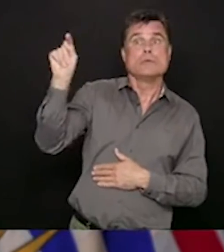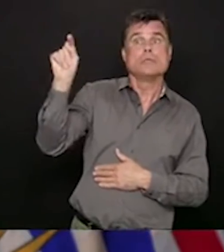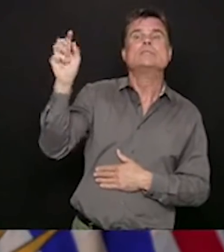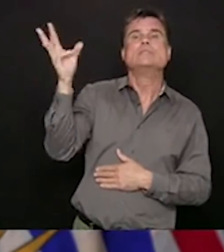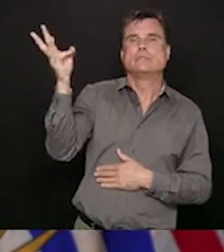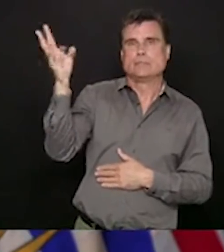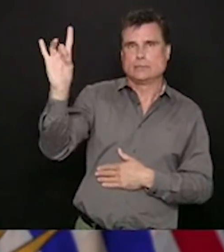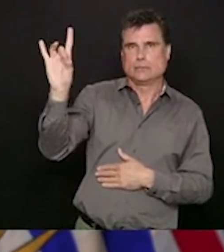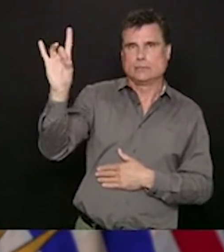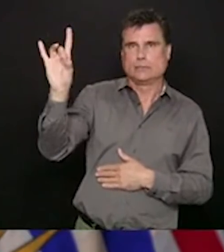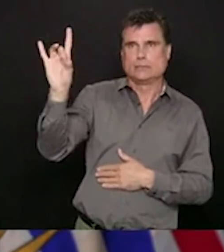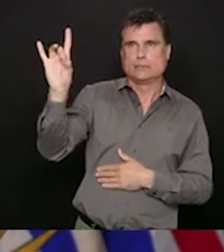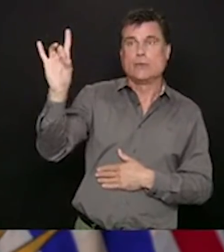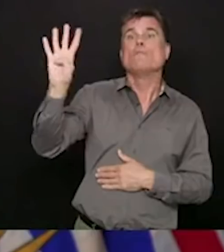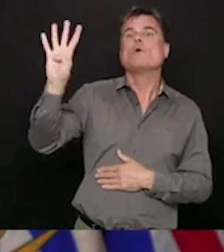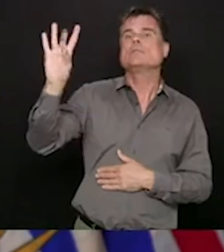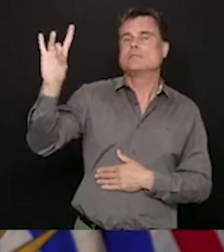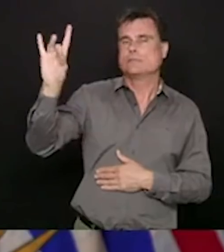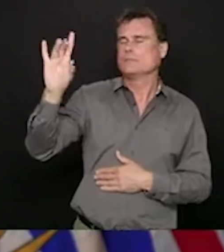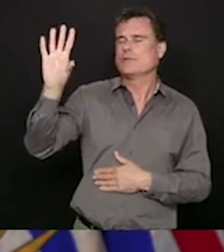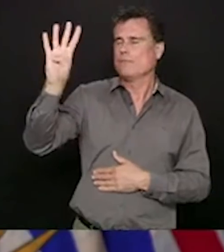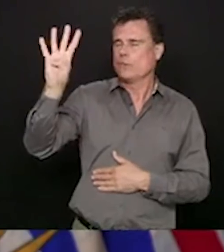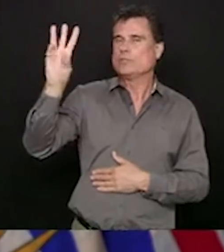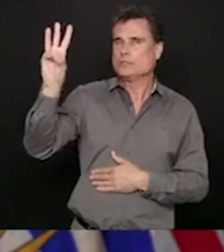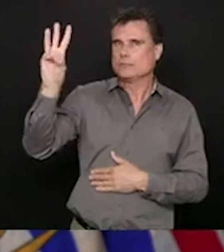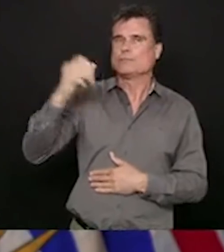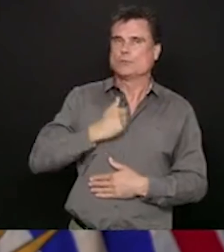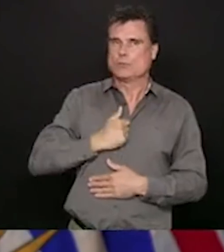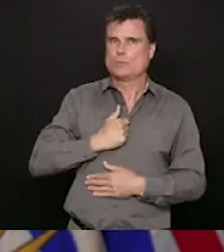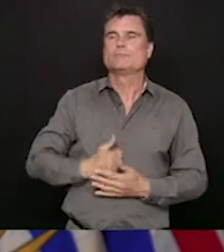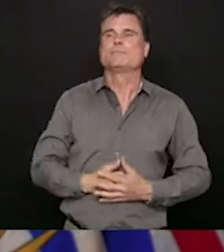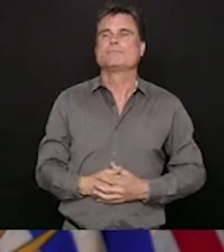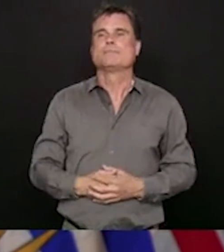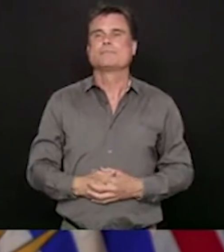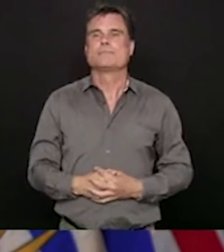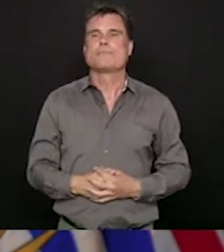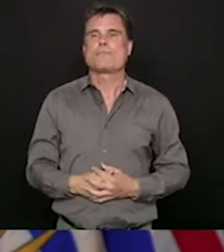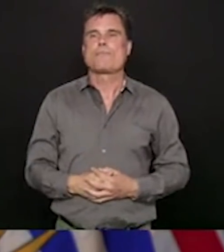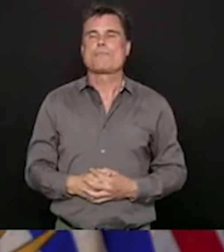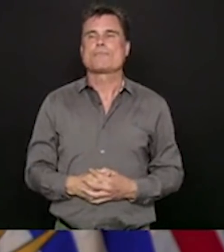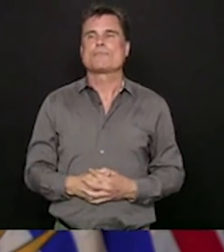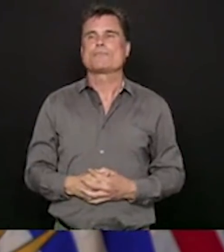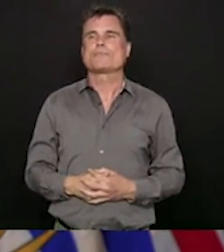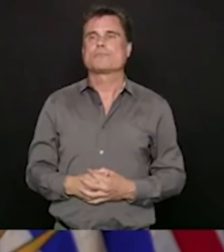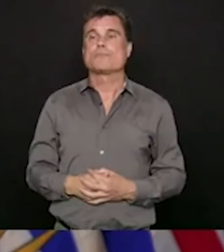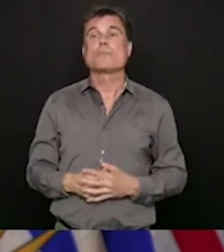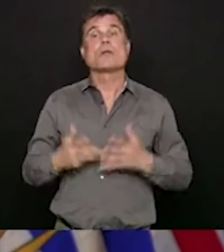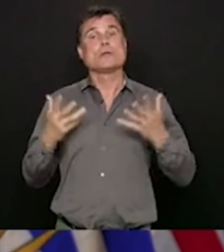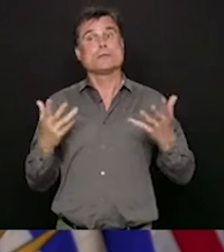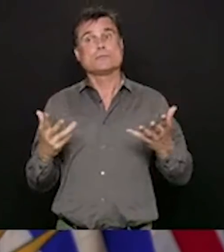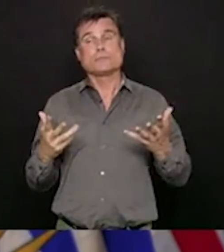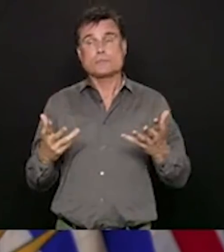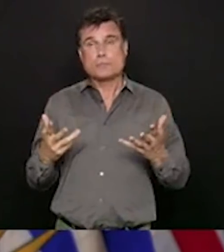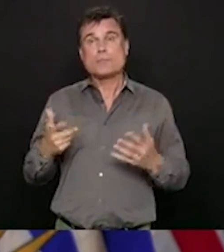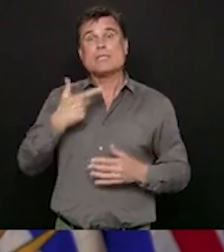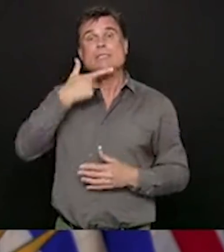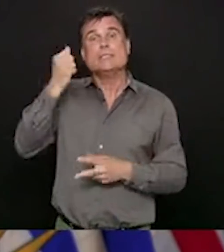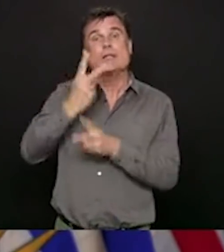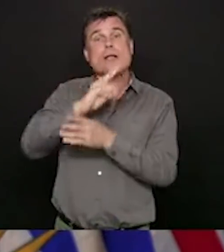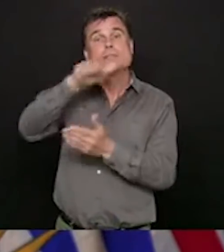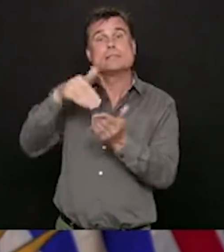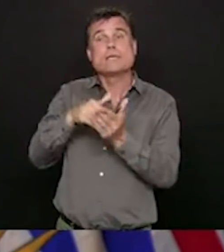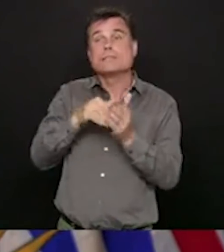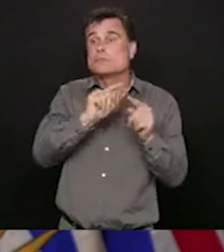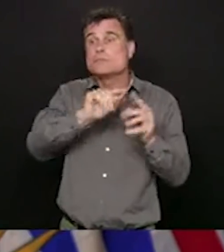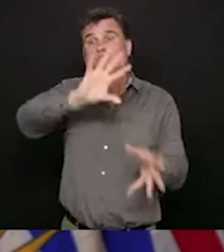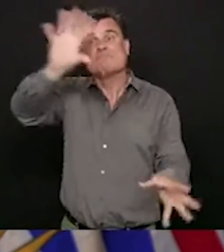north. We have 24 active long-term care or acute care or assisted living facility outbreaks